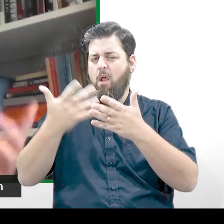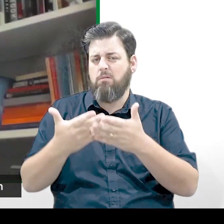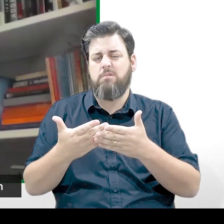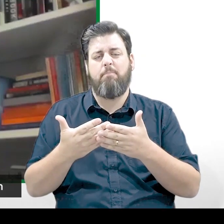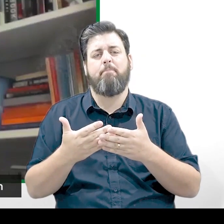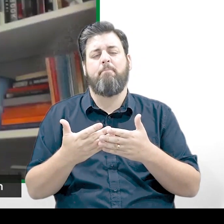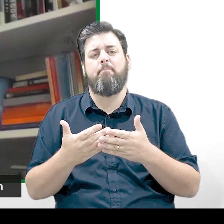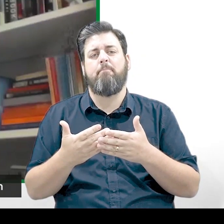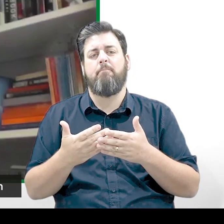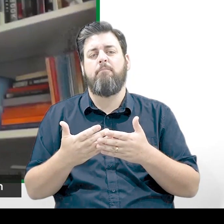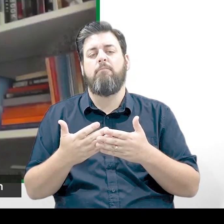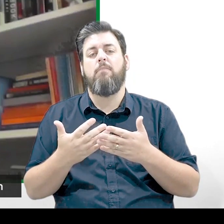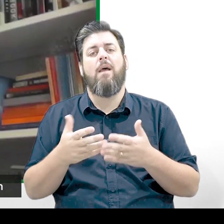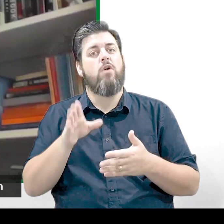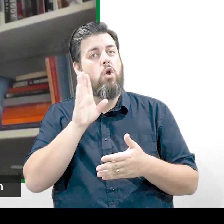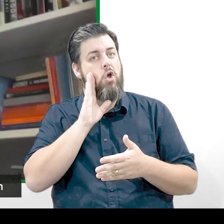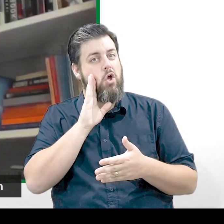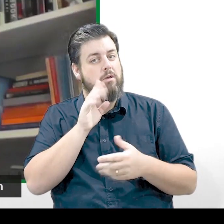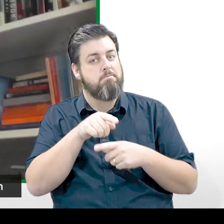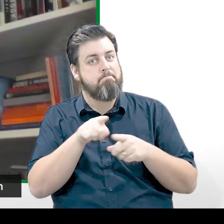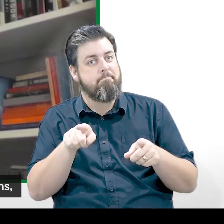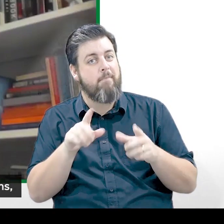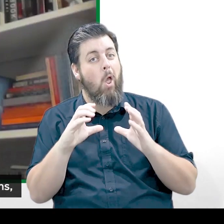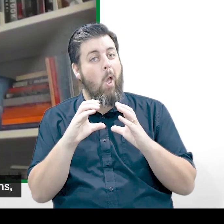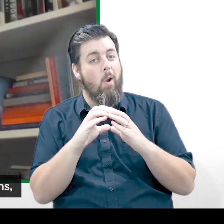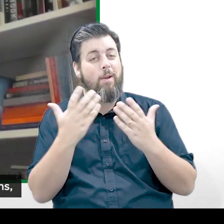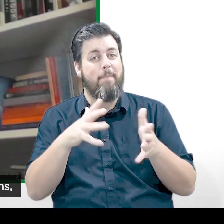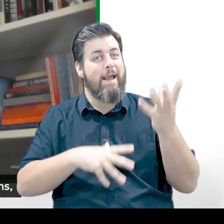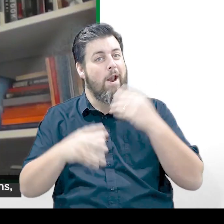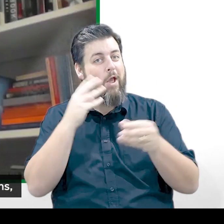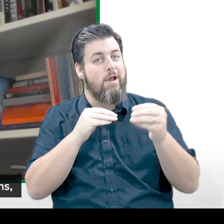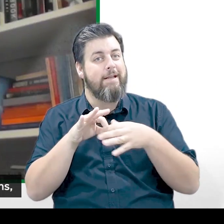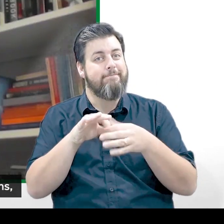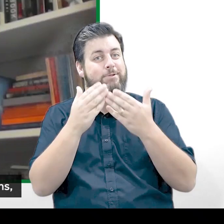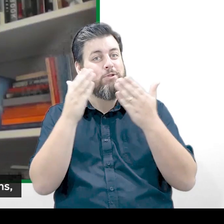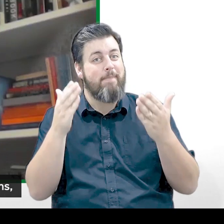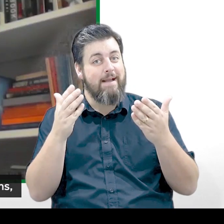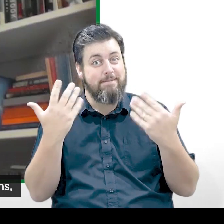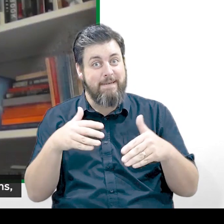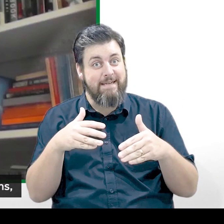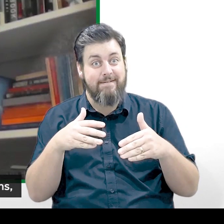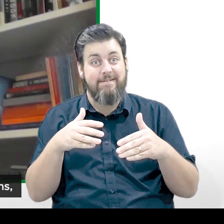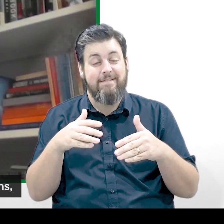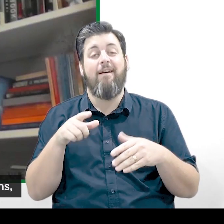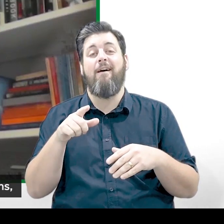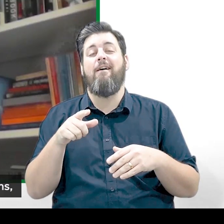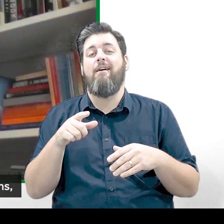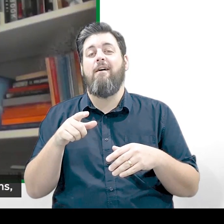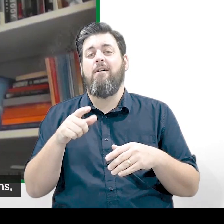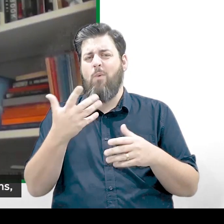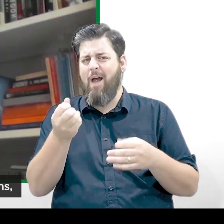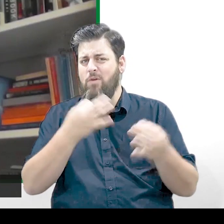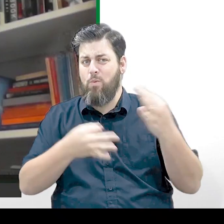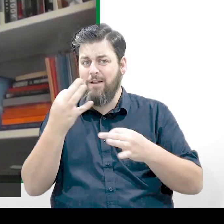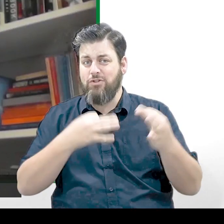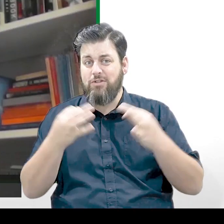I hear that, I think, out in Oak, you've been learning about space from time to time in a minute and got